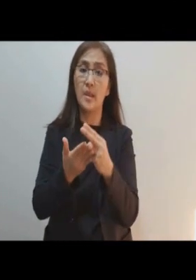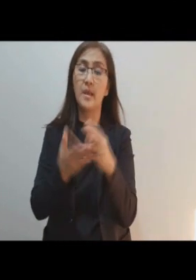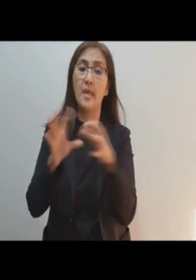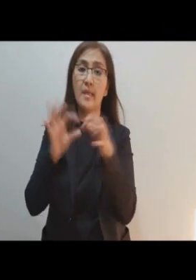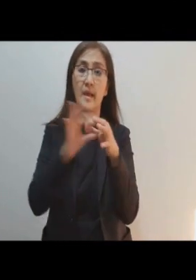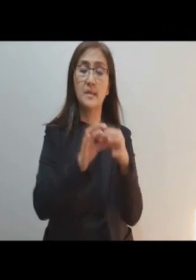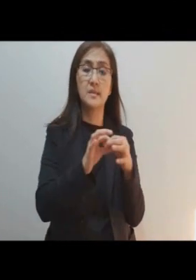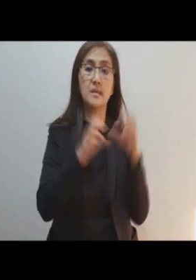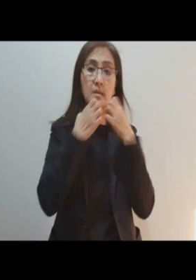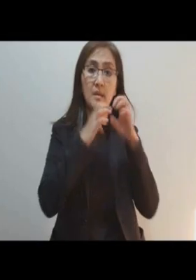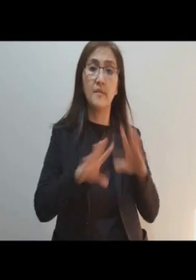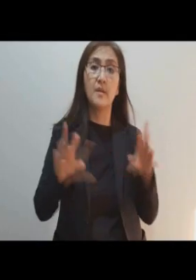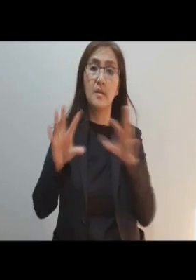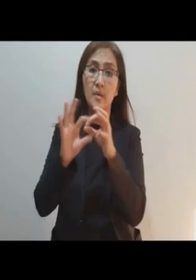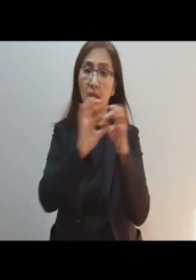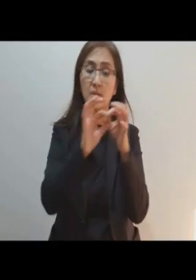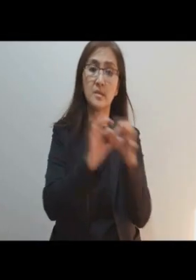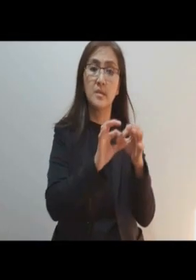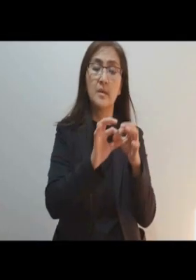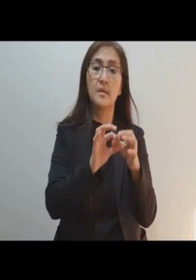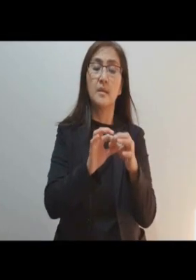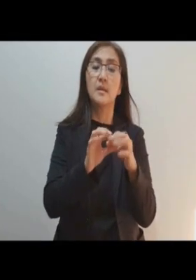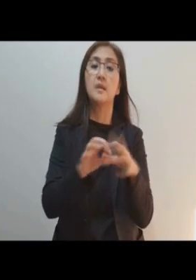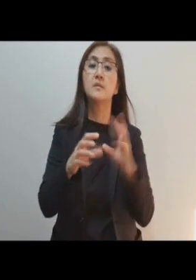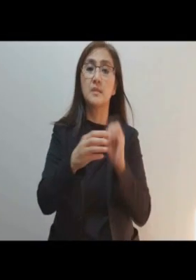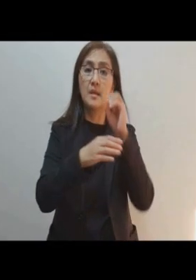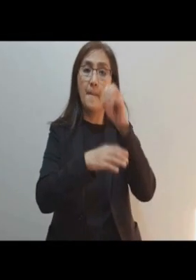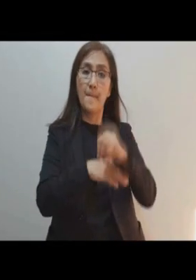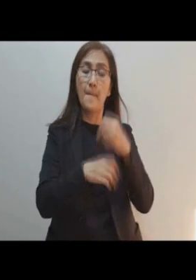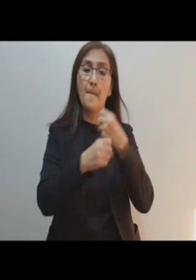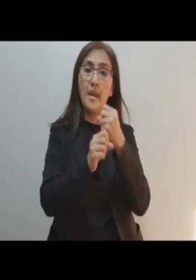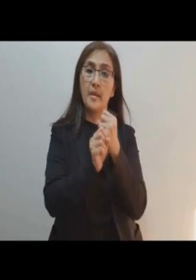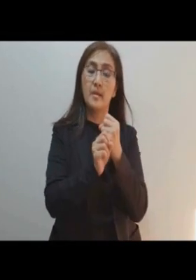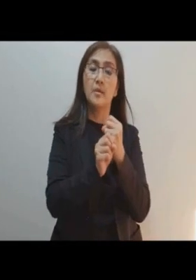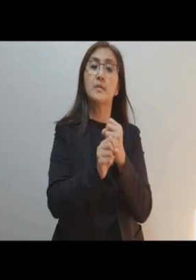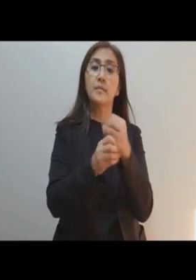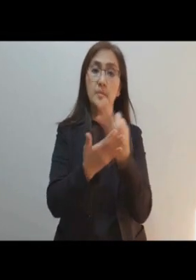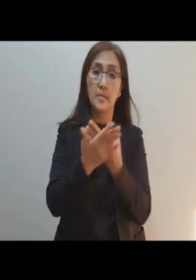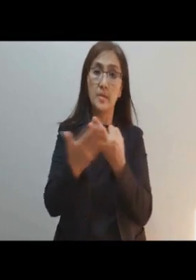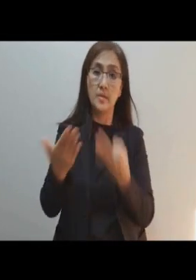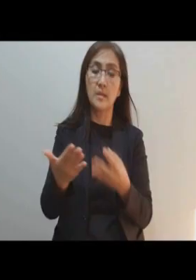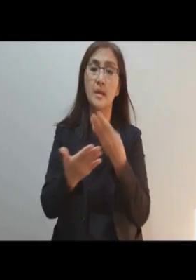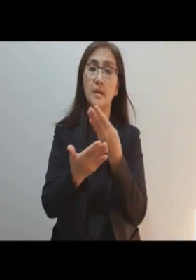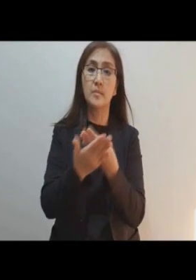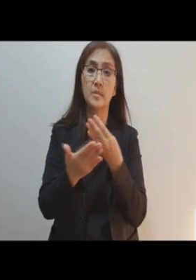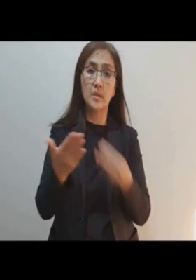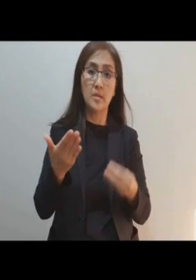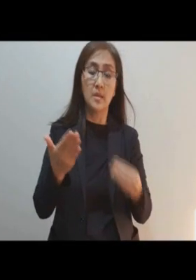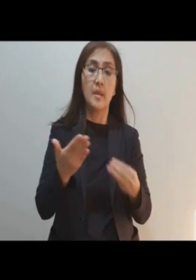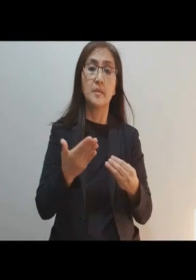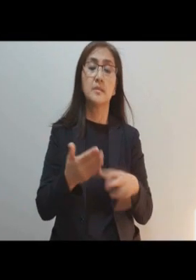links, evil relationships and bondages that had been cast to, made over, or forged through the